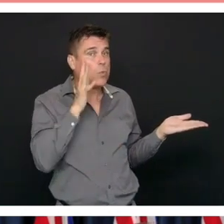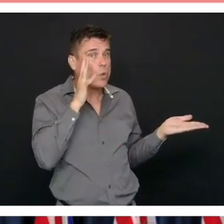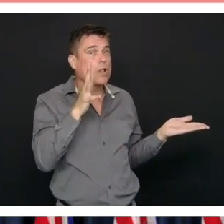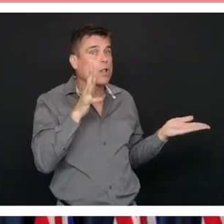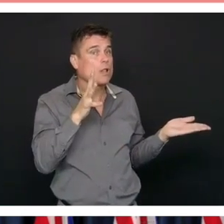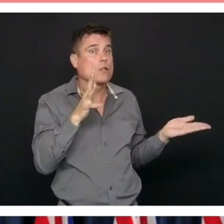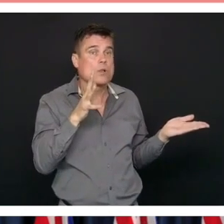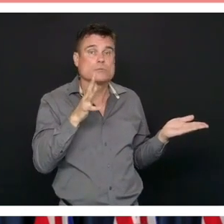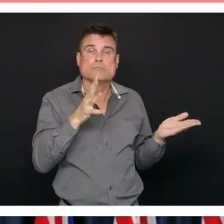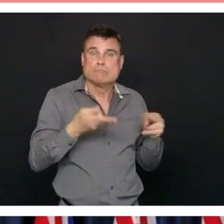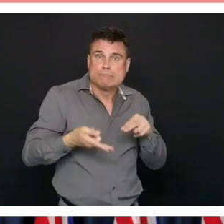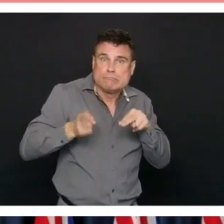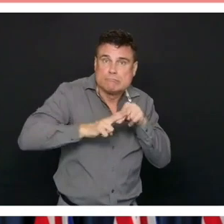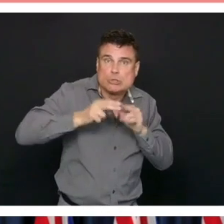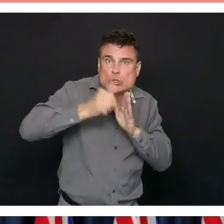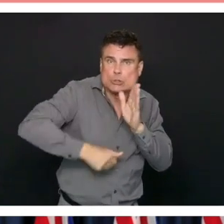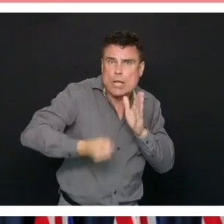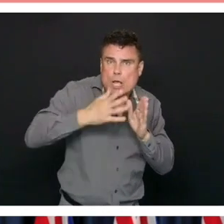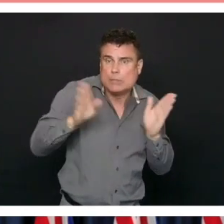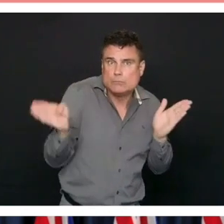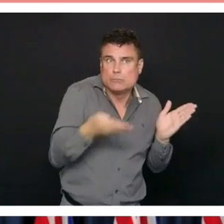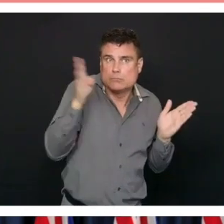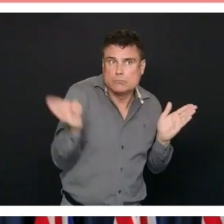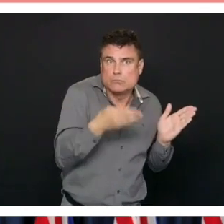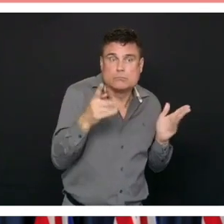and in detail on progress.